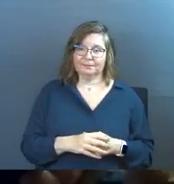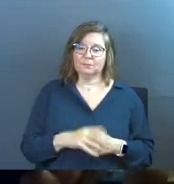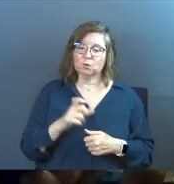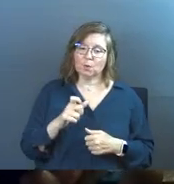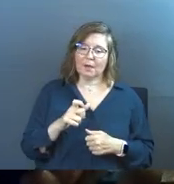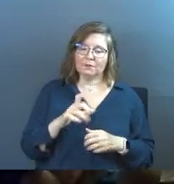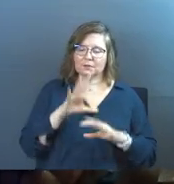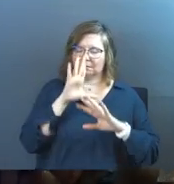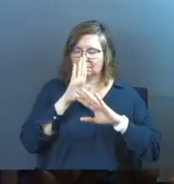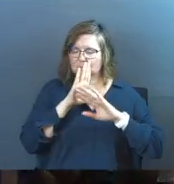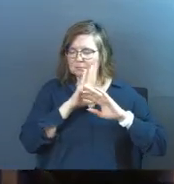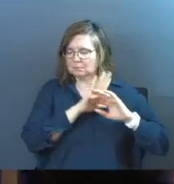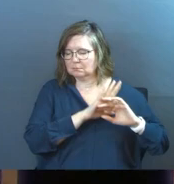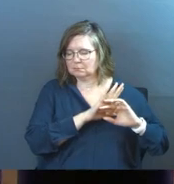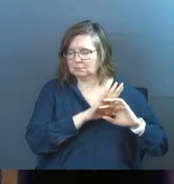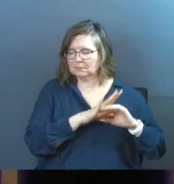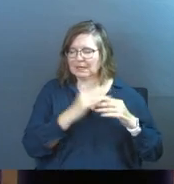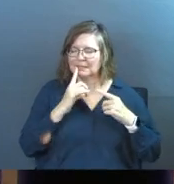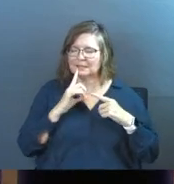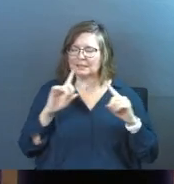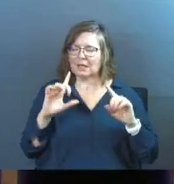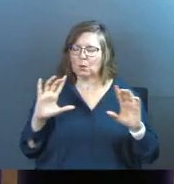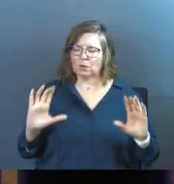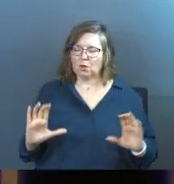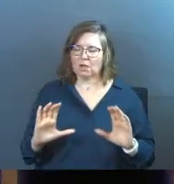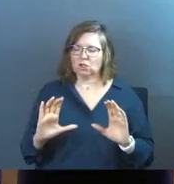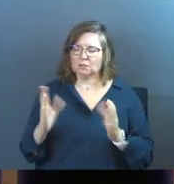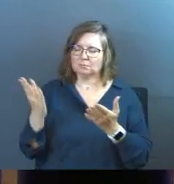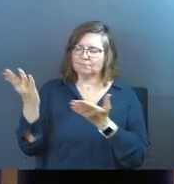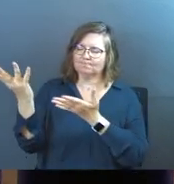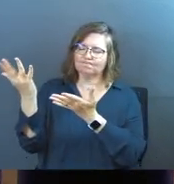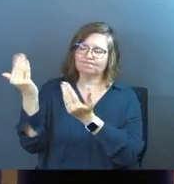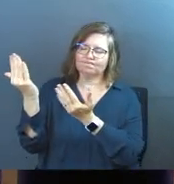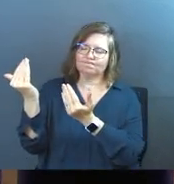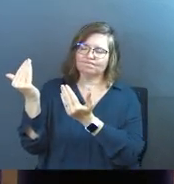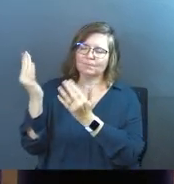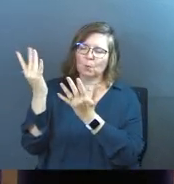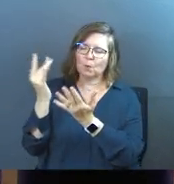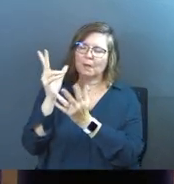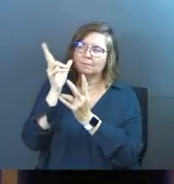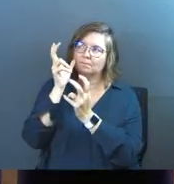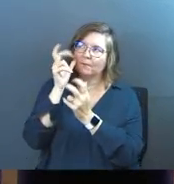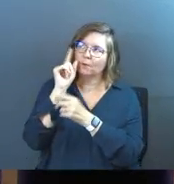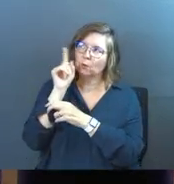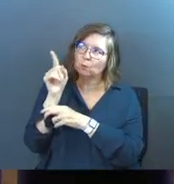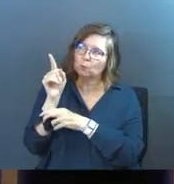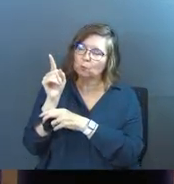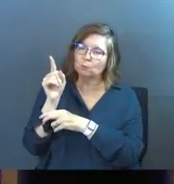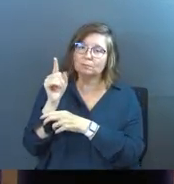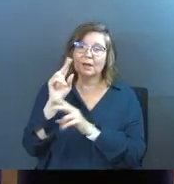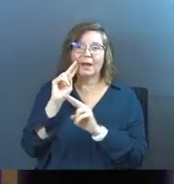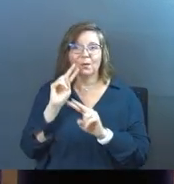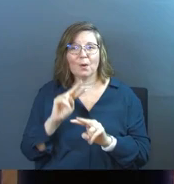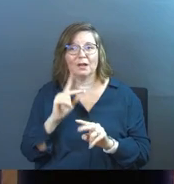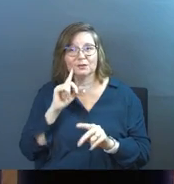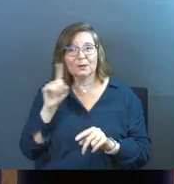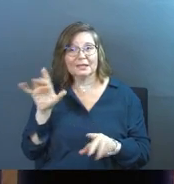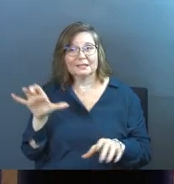And you have to shut it off and you have to declare with your action, God, I'm listening for you. And watch what he does.